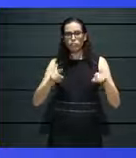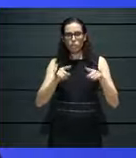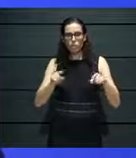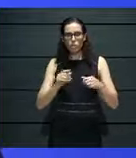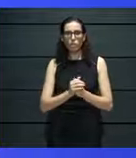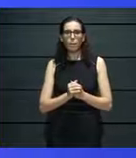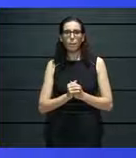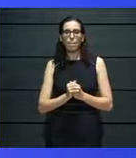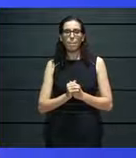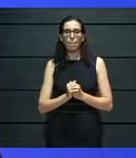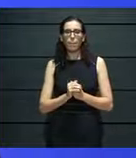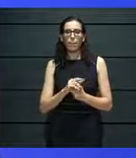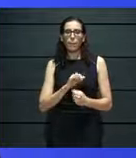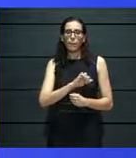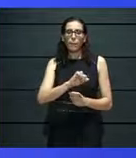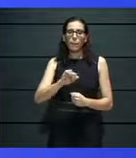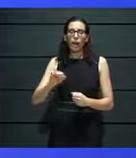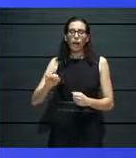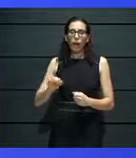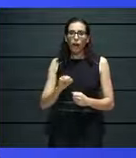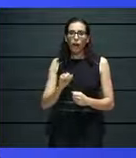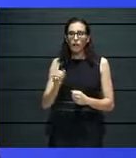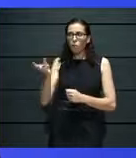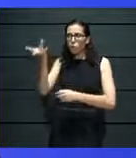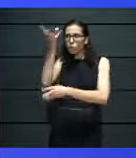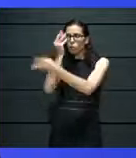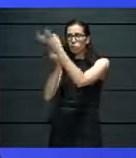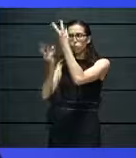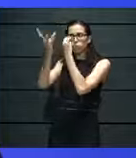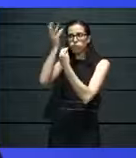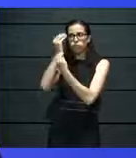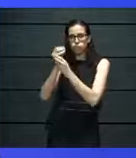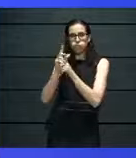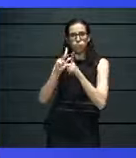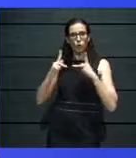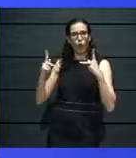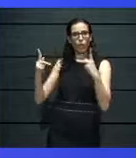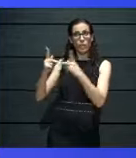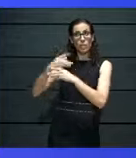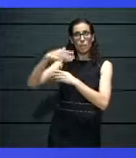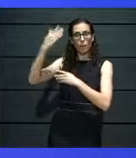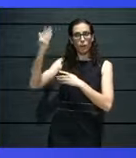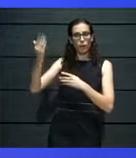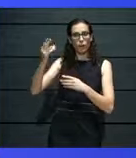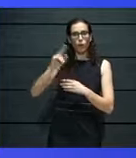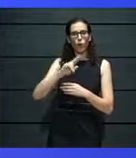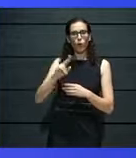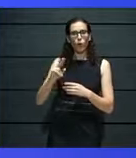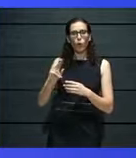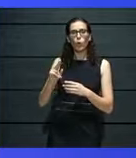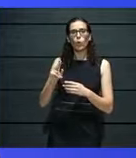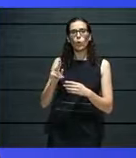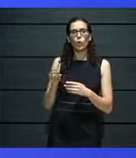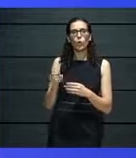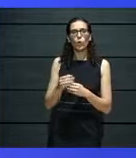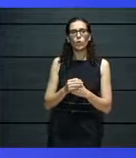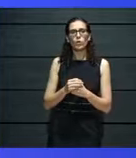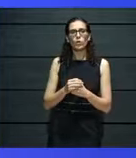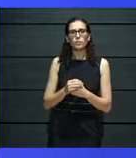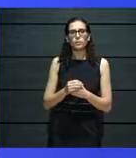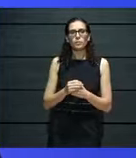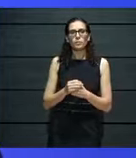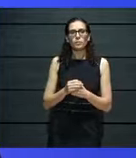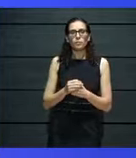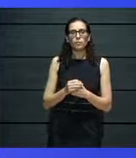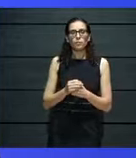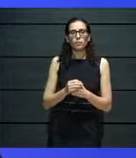we inspired ourselves to get ideas from these conferences. We have basically engaged alternatively